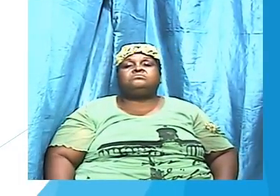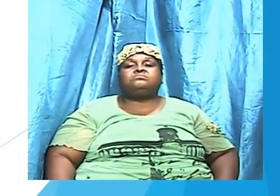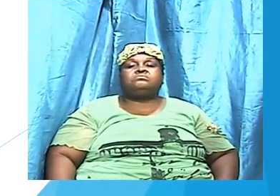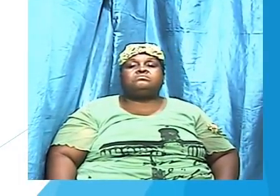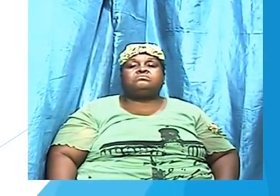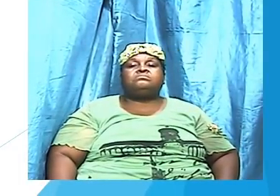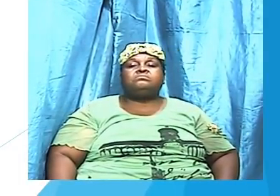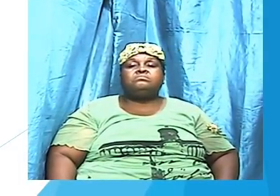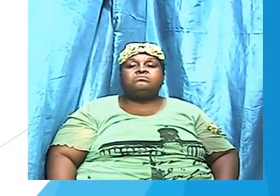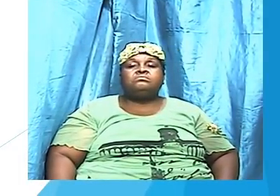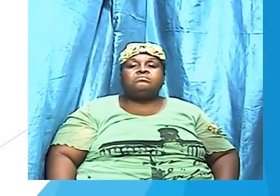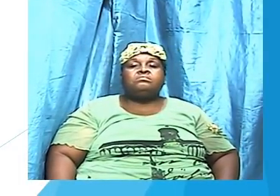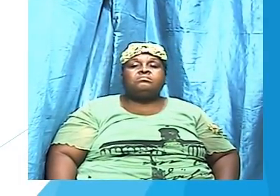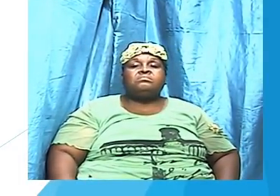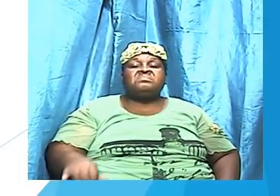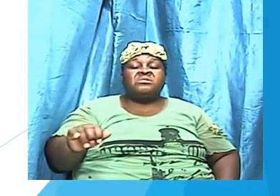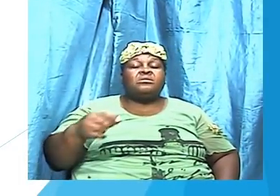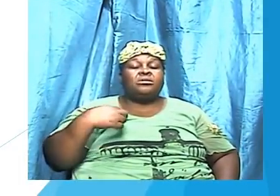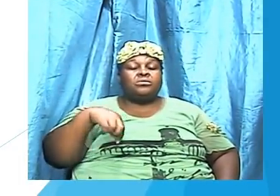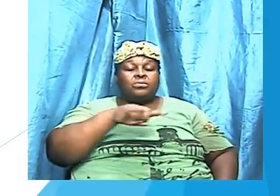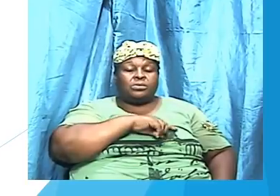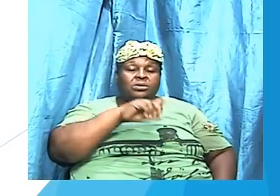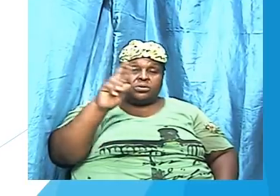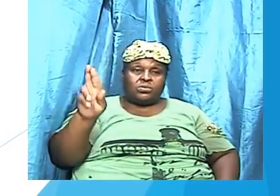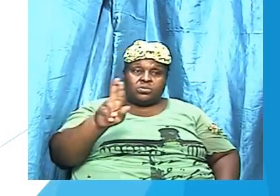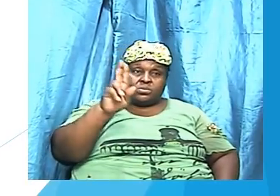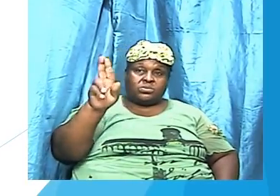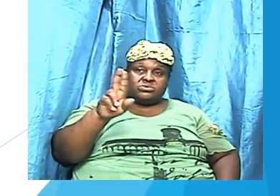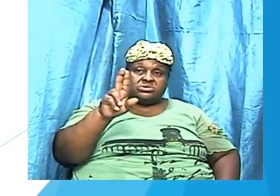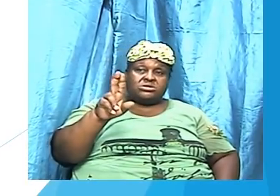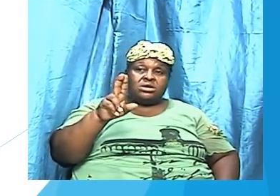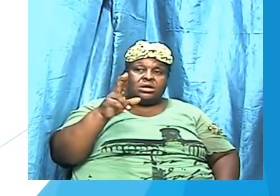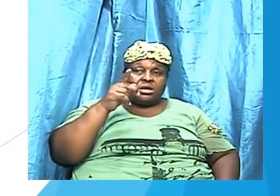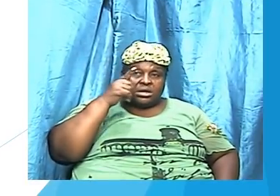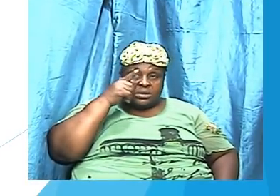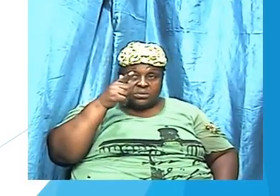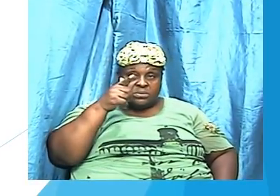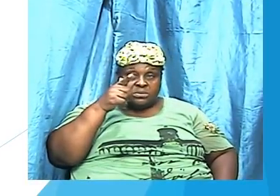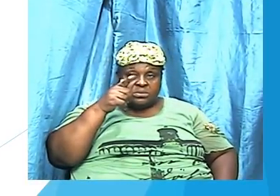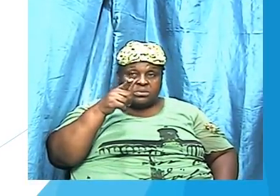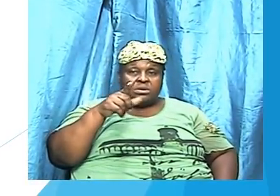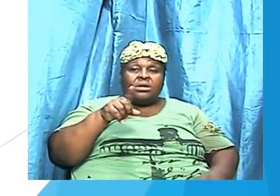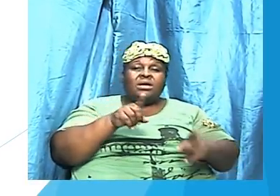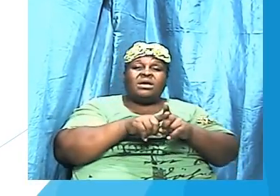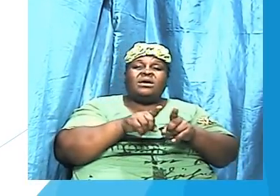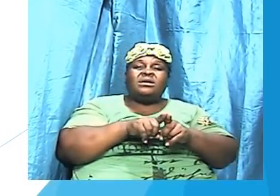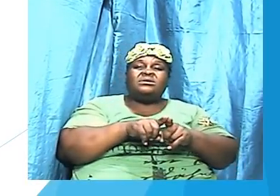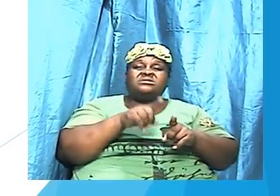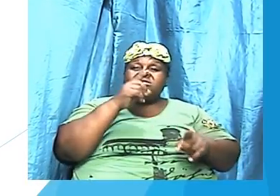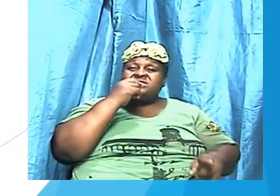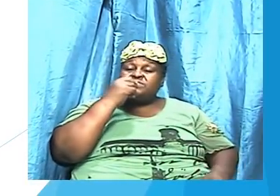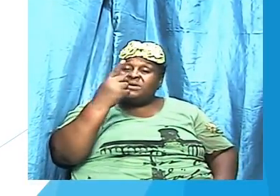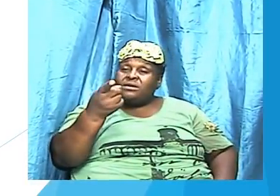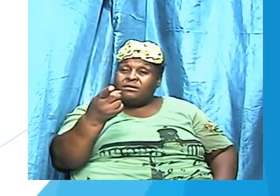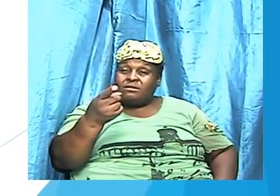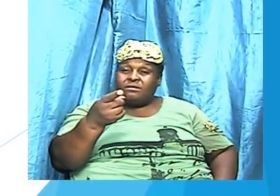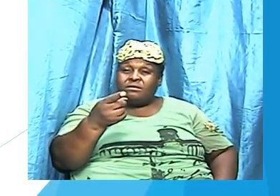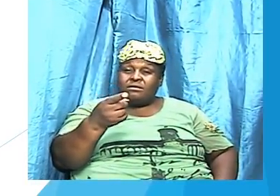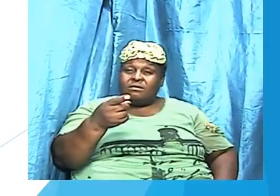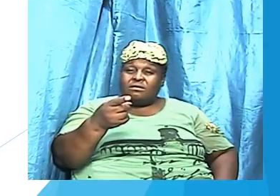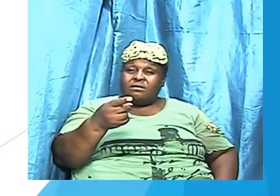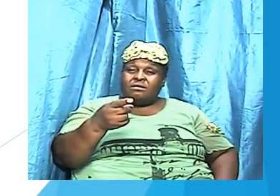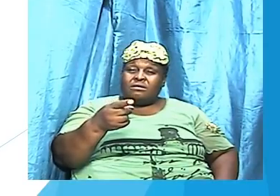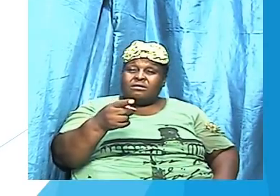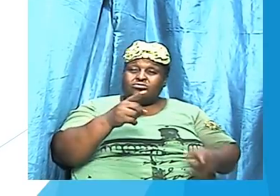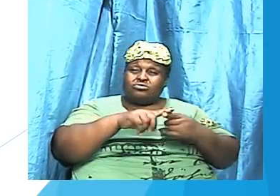we had used and we had looked on as it relates, sorry, to